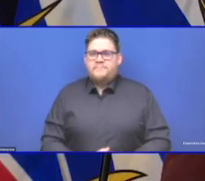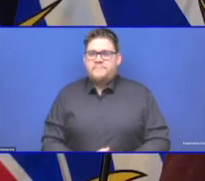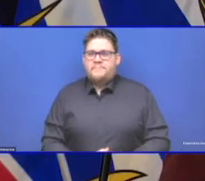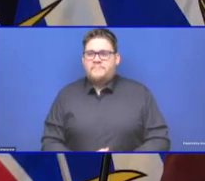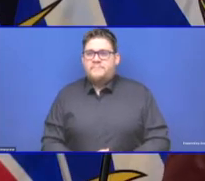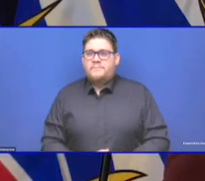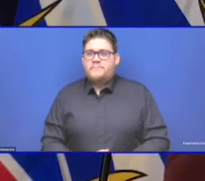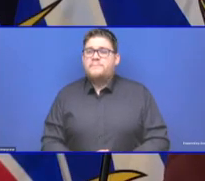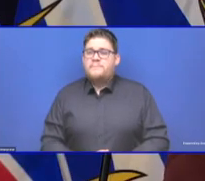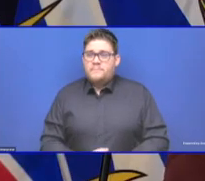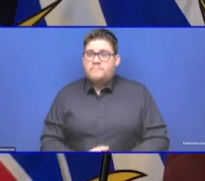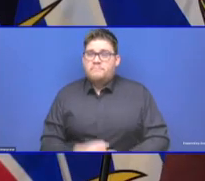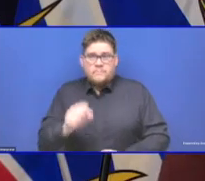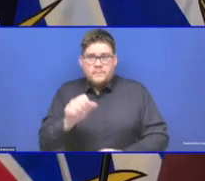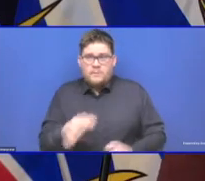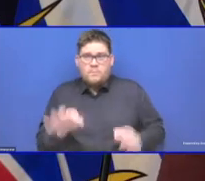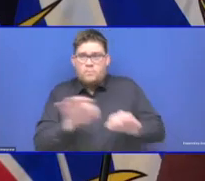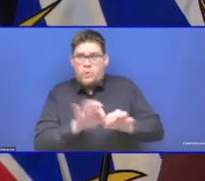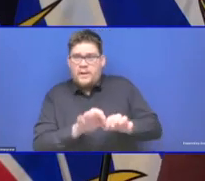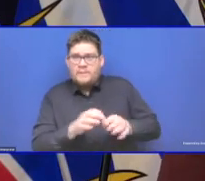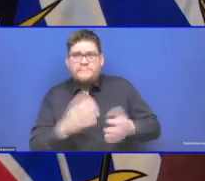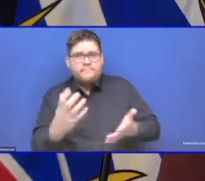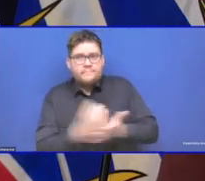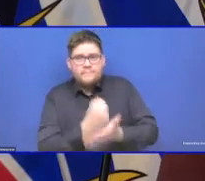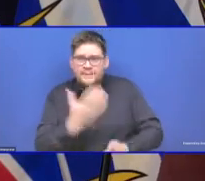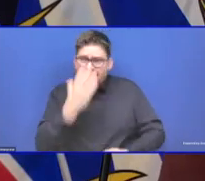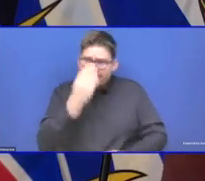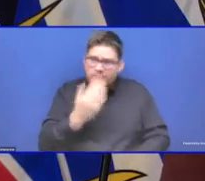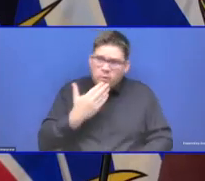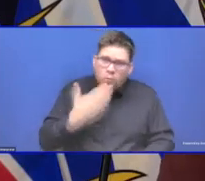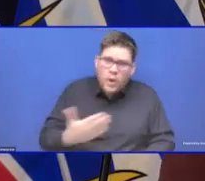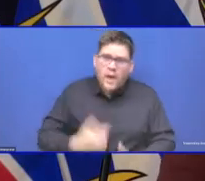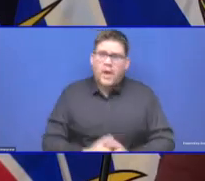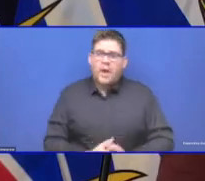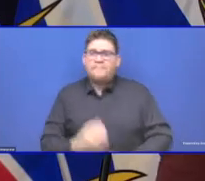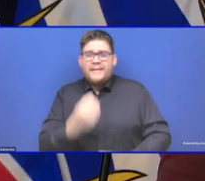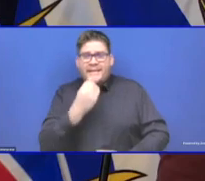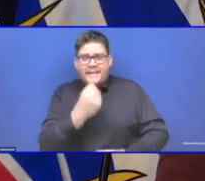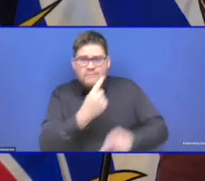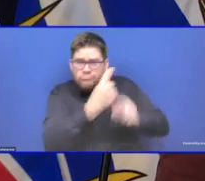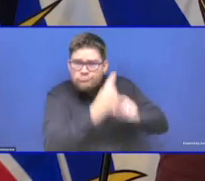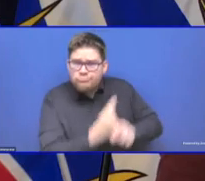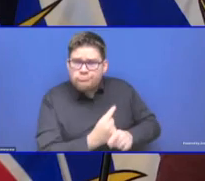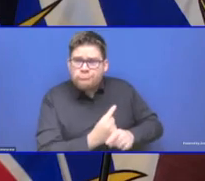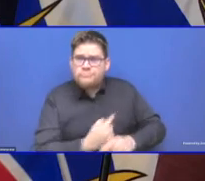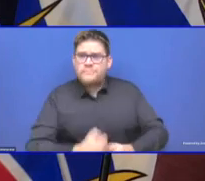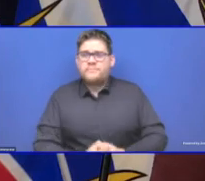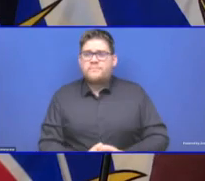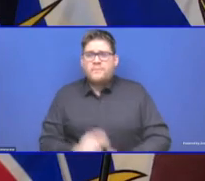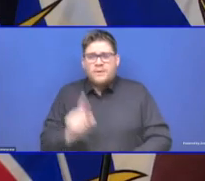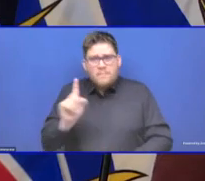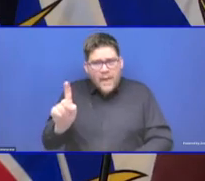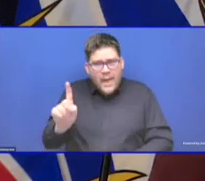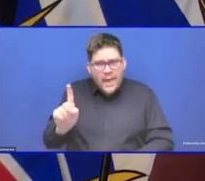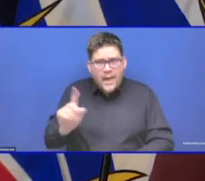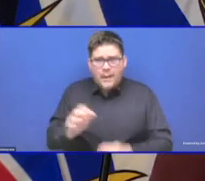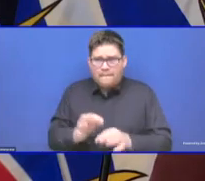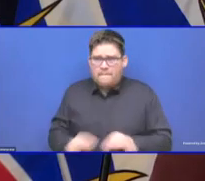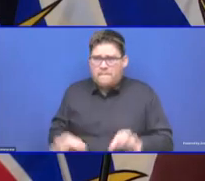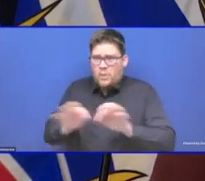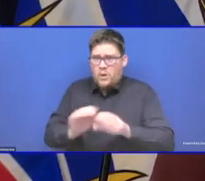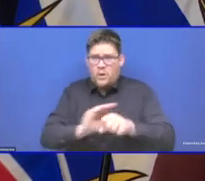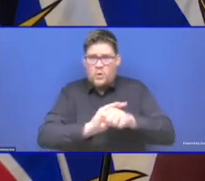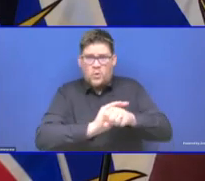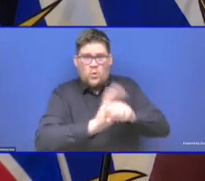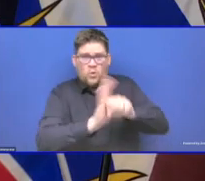eating well and exercising. But we are seeing with the strain of virus that's circulating now, and I showed that in the